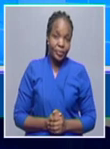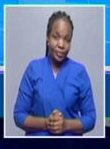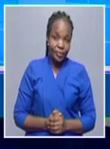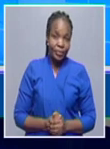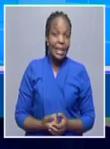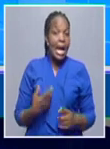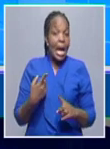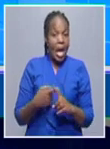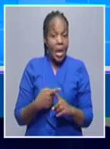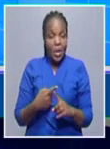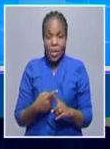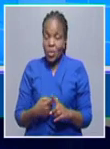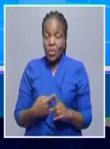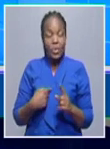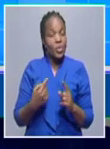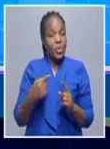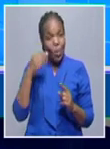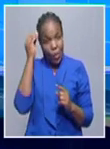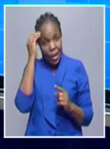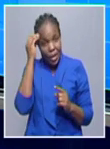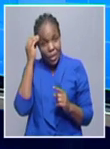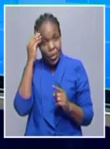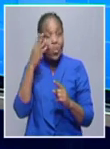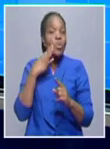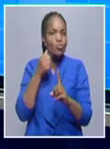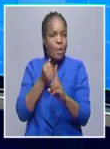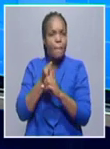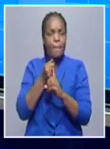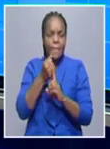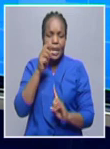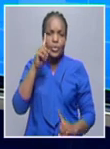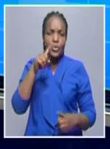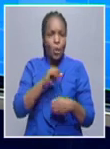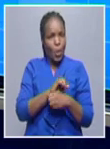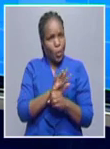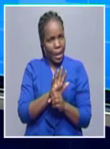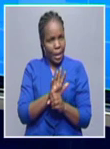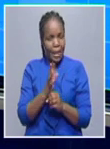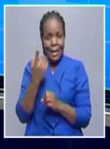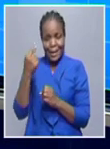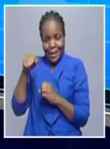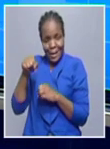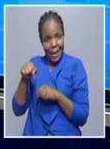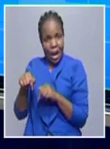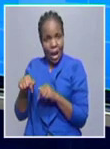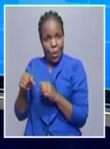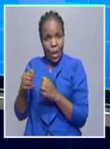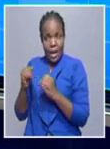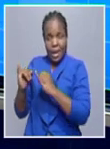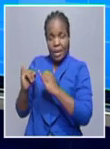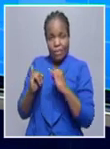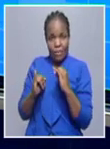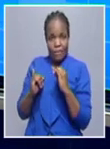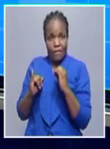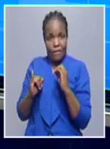as is the norm and as the country battles to contain this couch of the deadly pandemic corona we are updated by the senior health